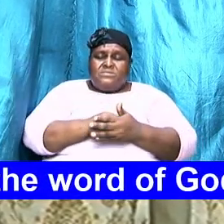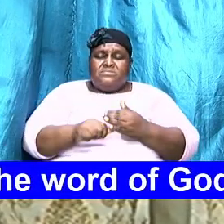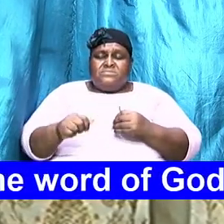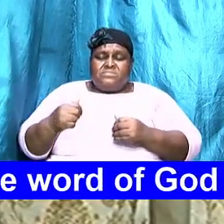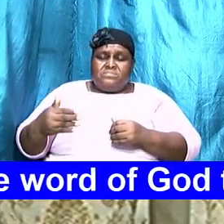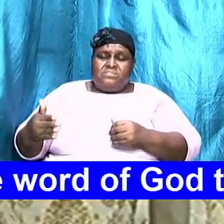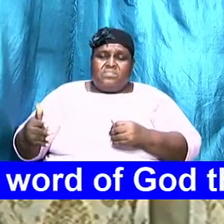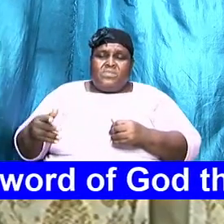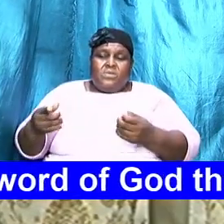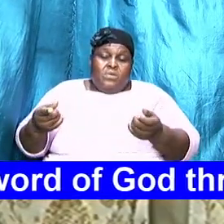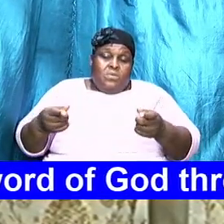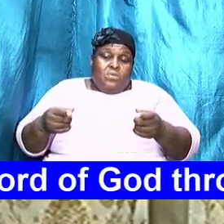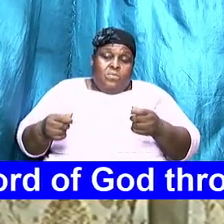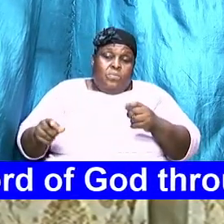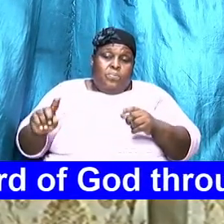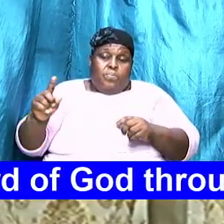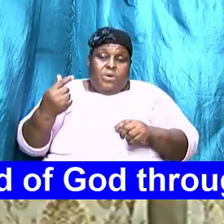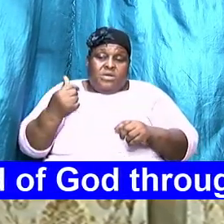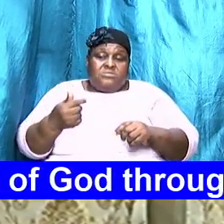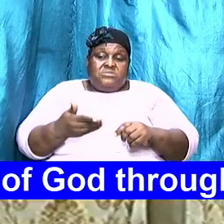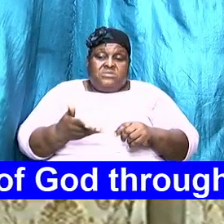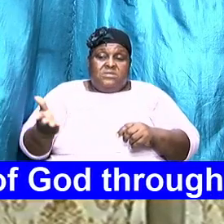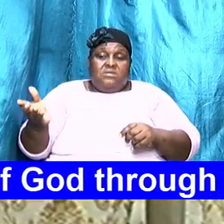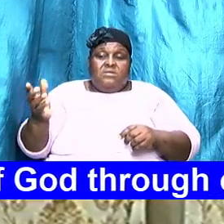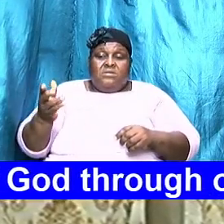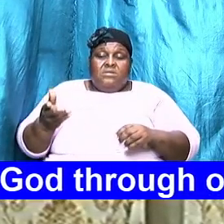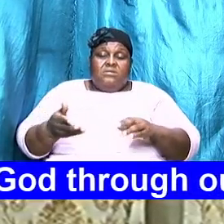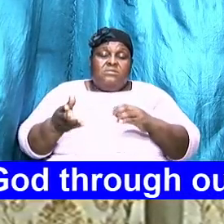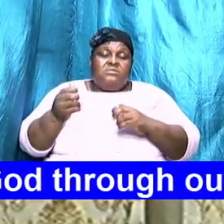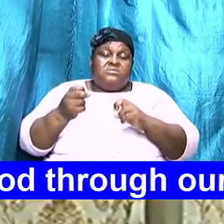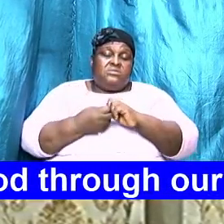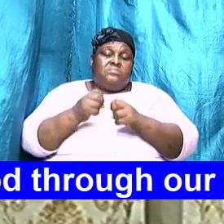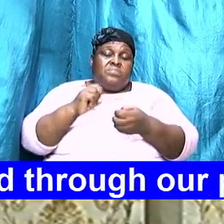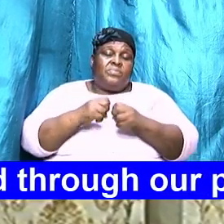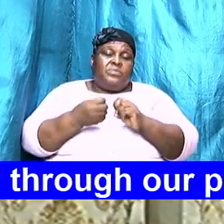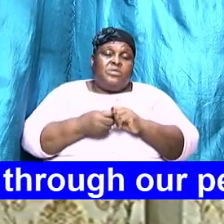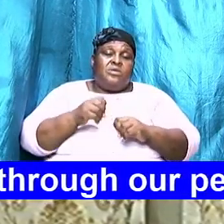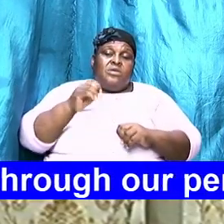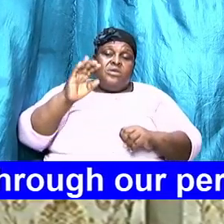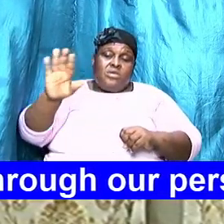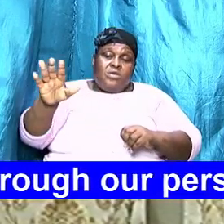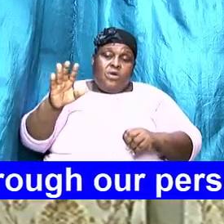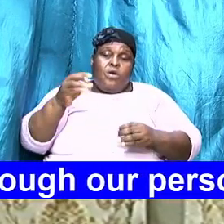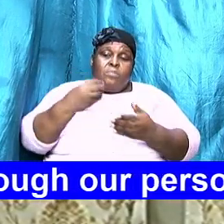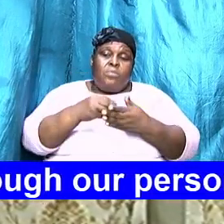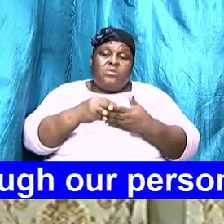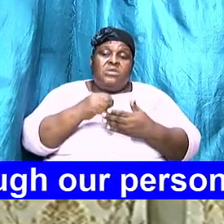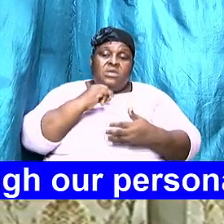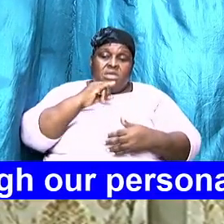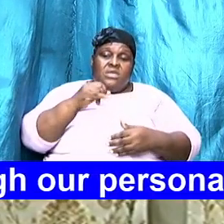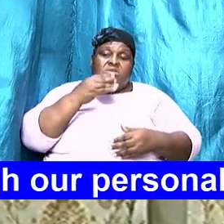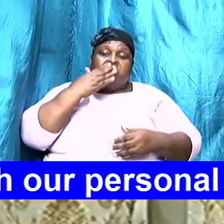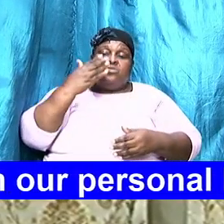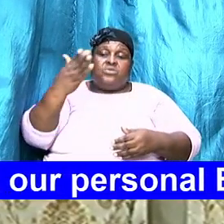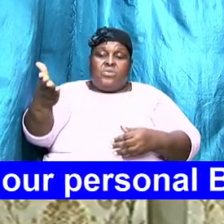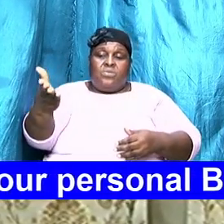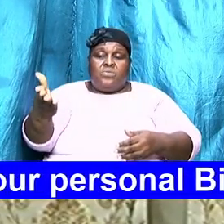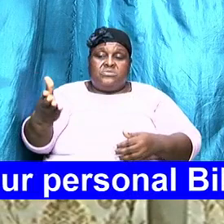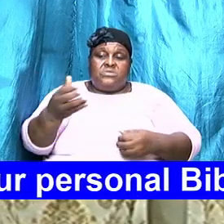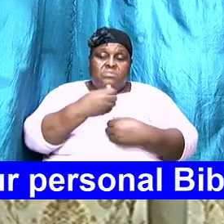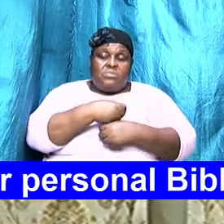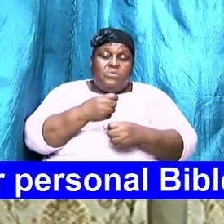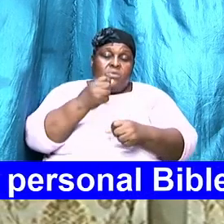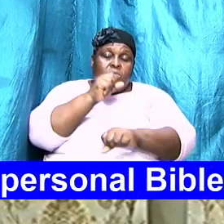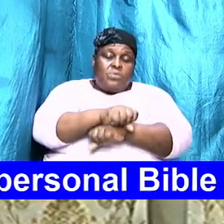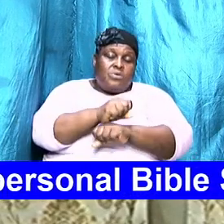once that is there there is an issue your money is yours work together make it happen God